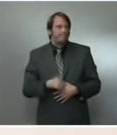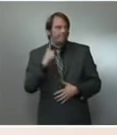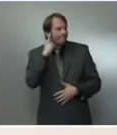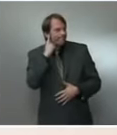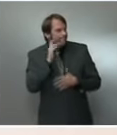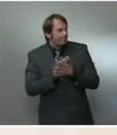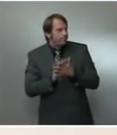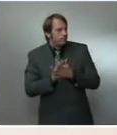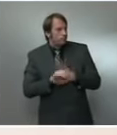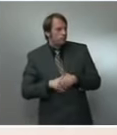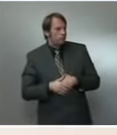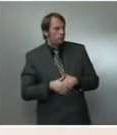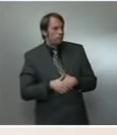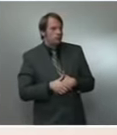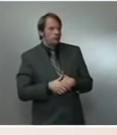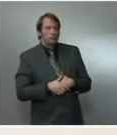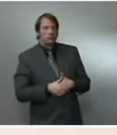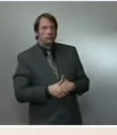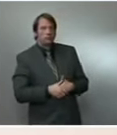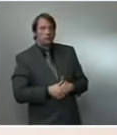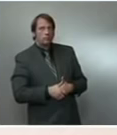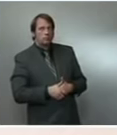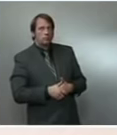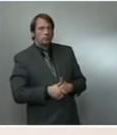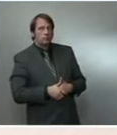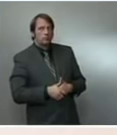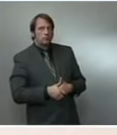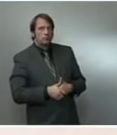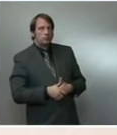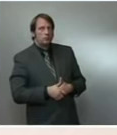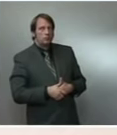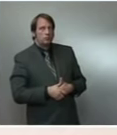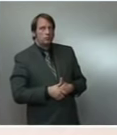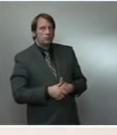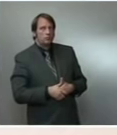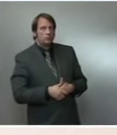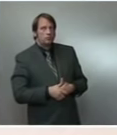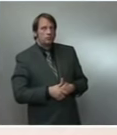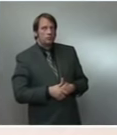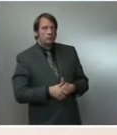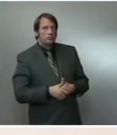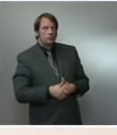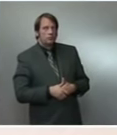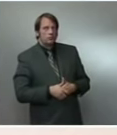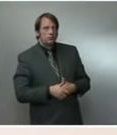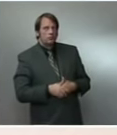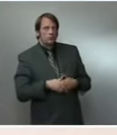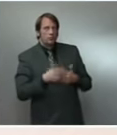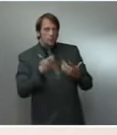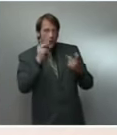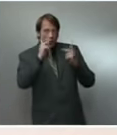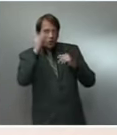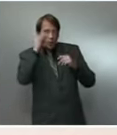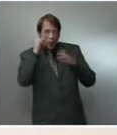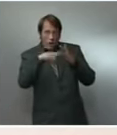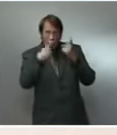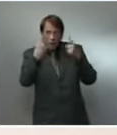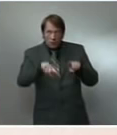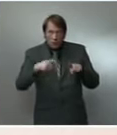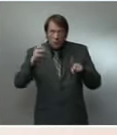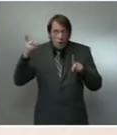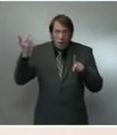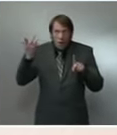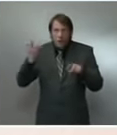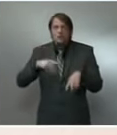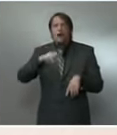national security team if there are more details. Okay. On infrastructure, is there anything that you can update us on about the negotiations, any serious negotiations happening with the